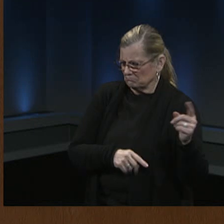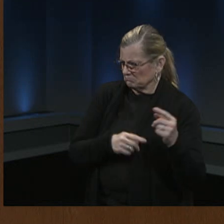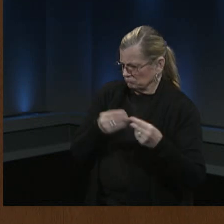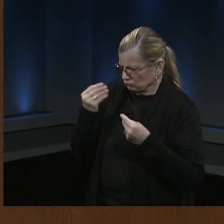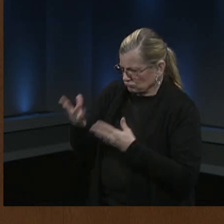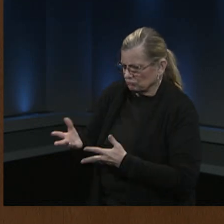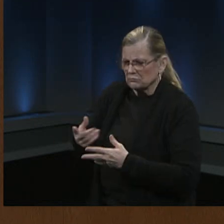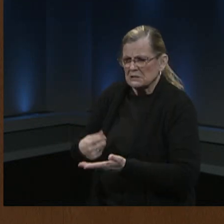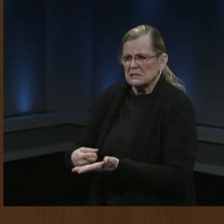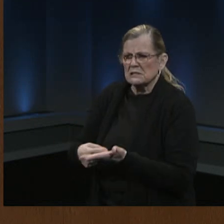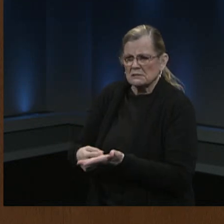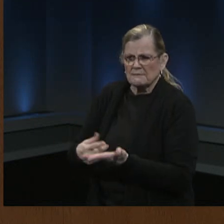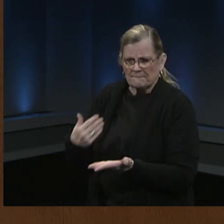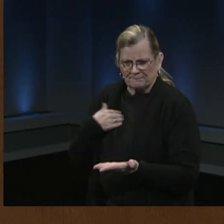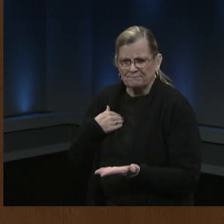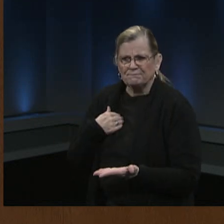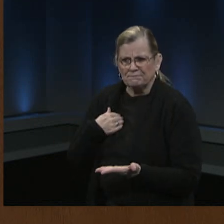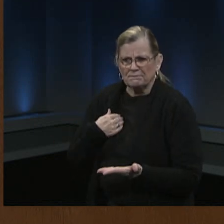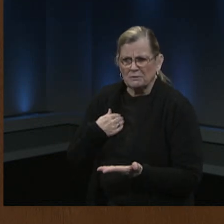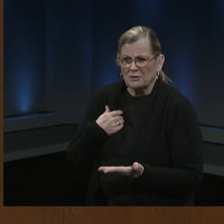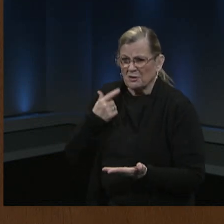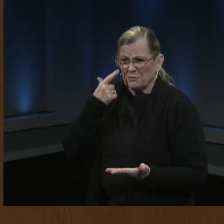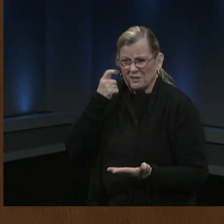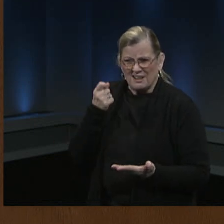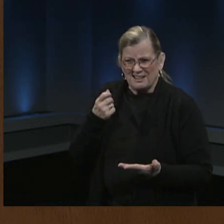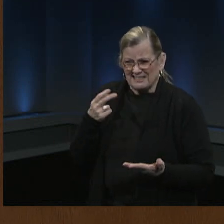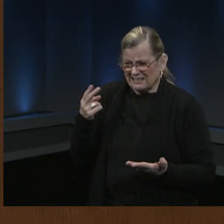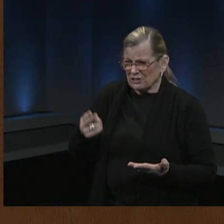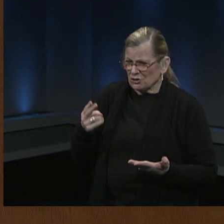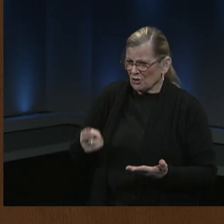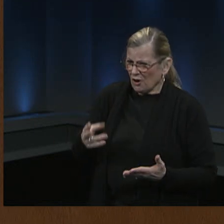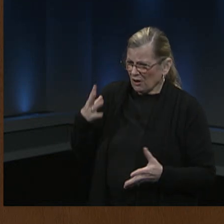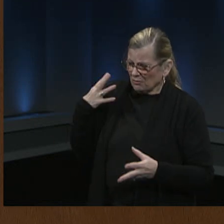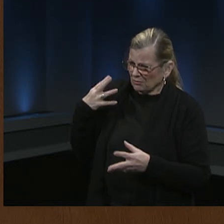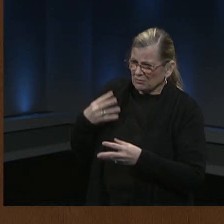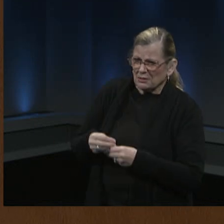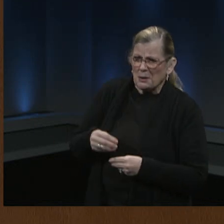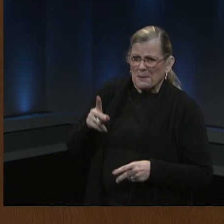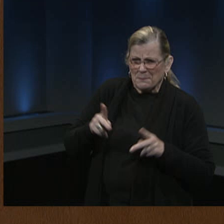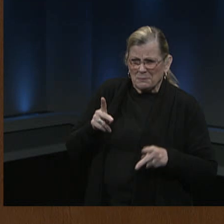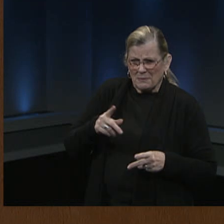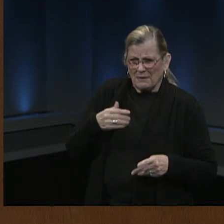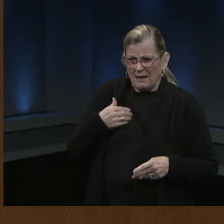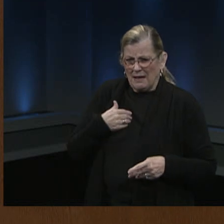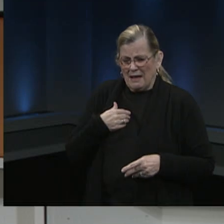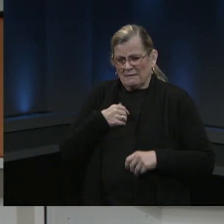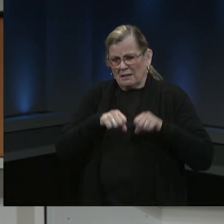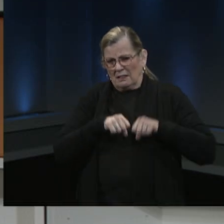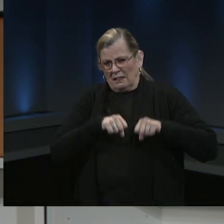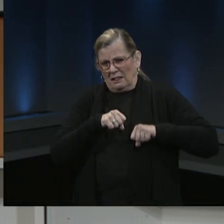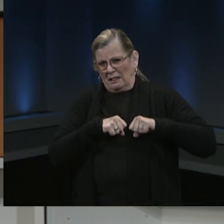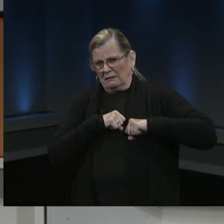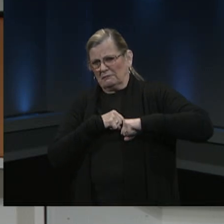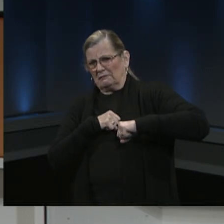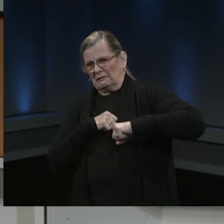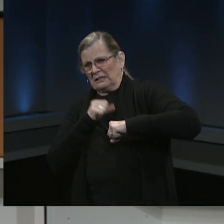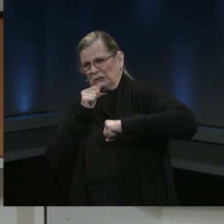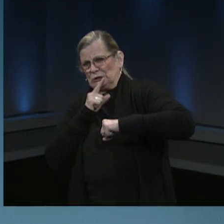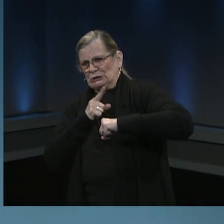difficult, but historically, there are reasons that people might have those concerns. So thank you for the question. Thank you.